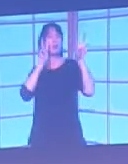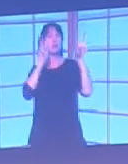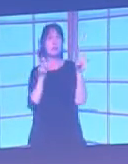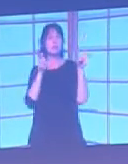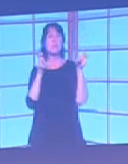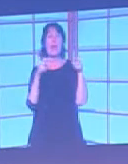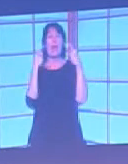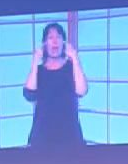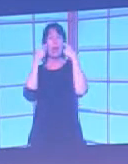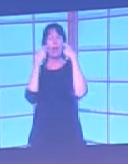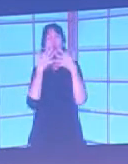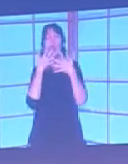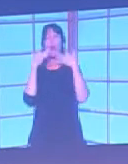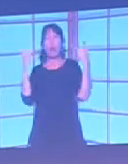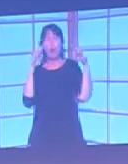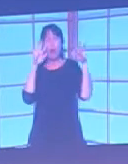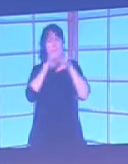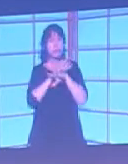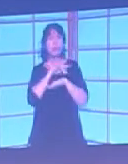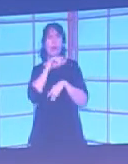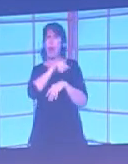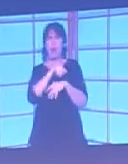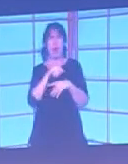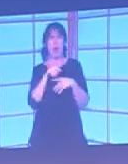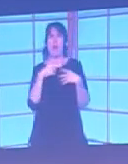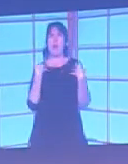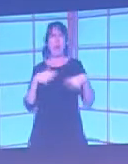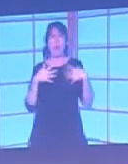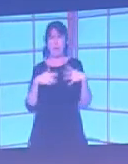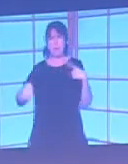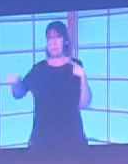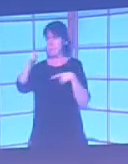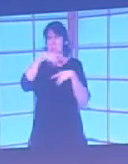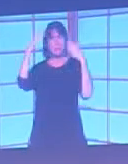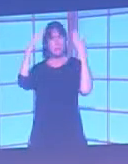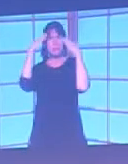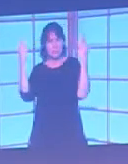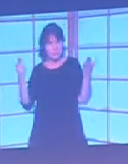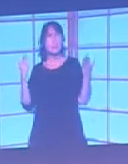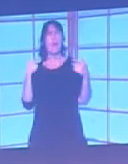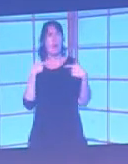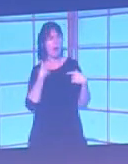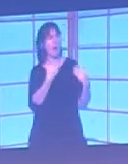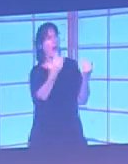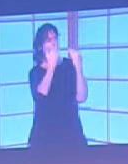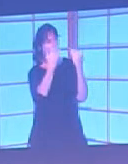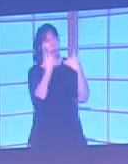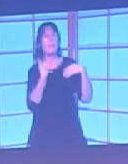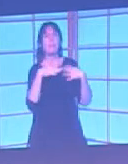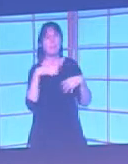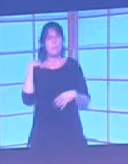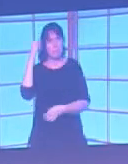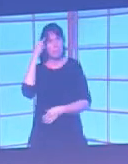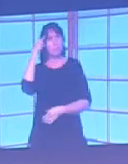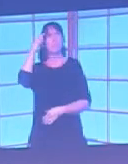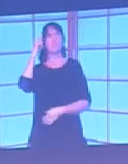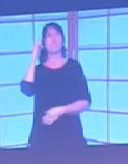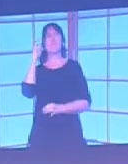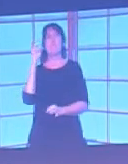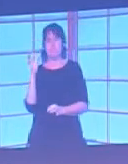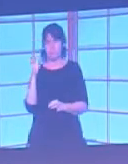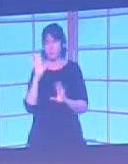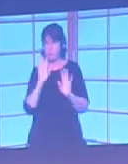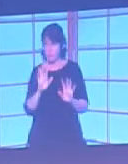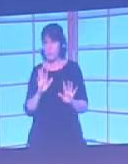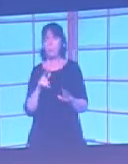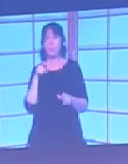unrecognised really and truly, I think, across most of football and probably a lot of other sports as well, if not